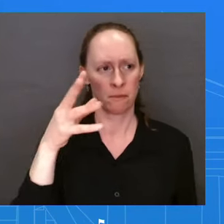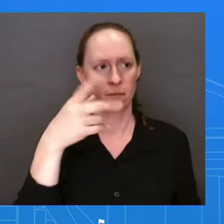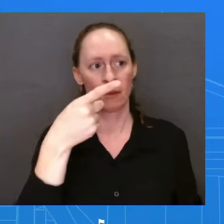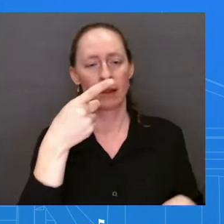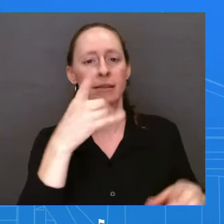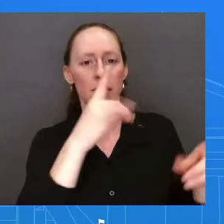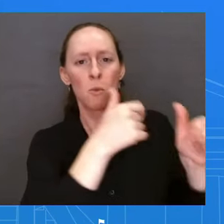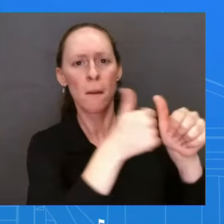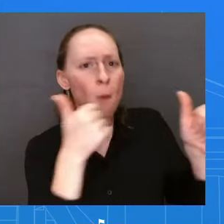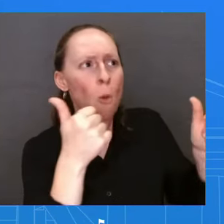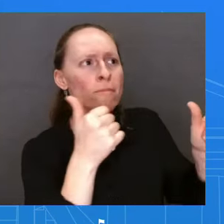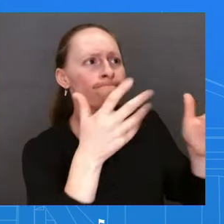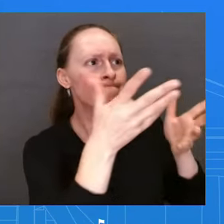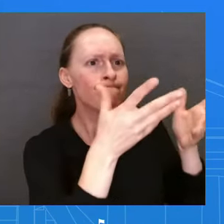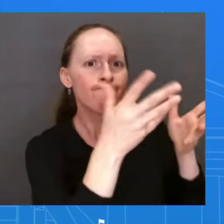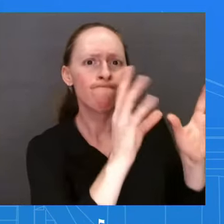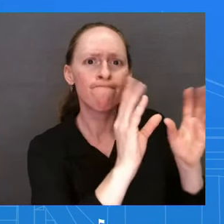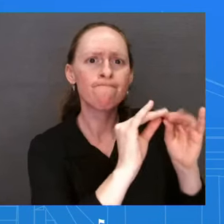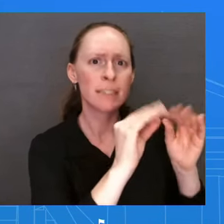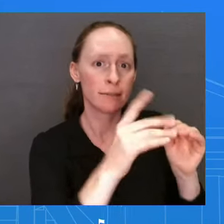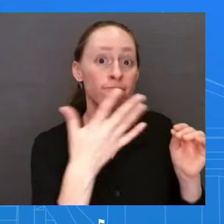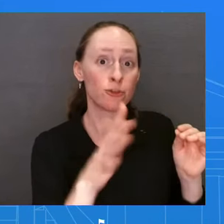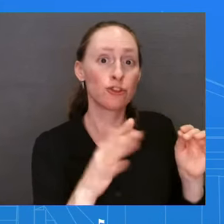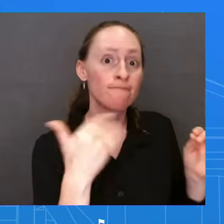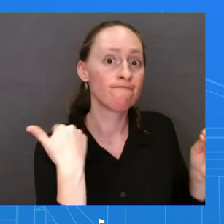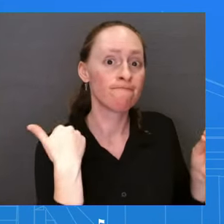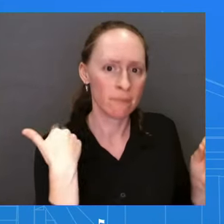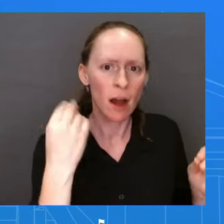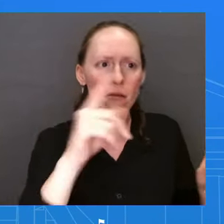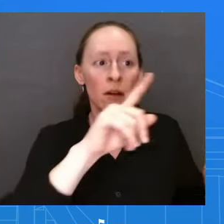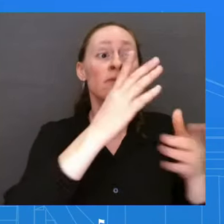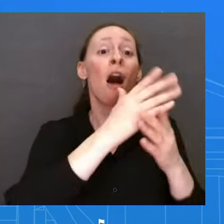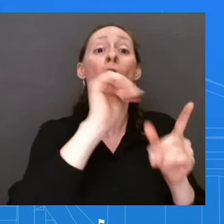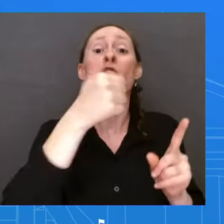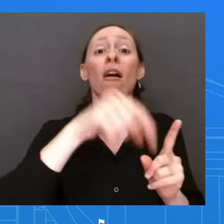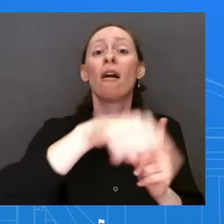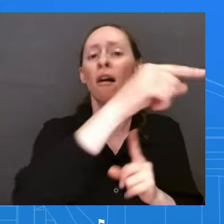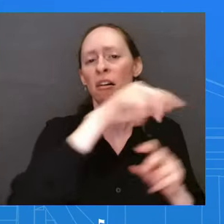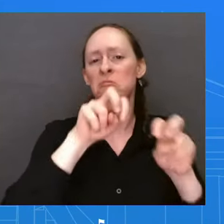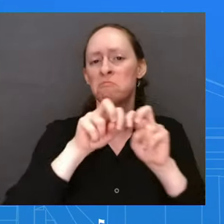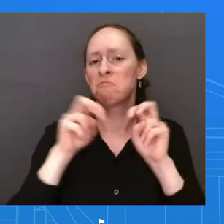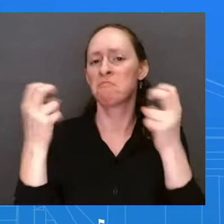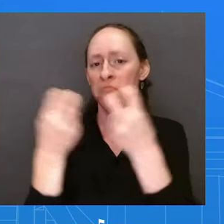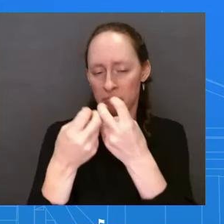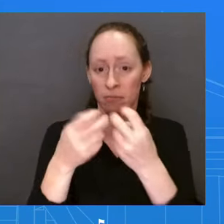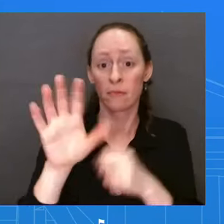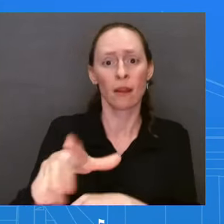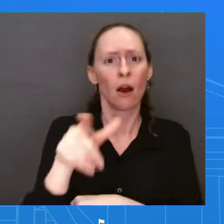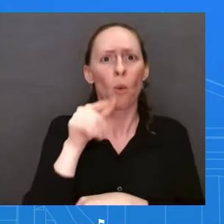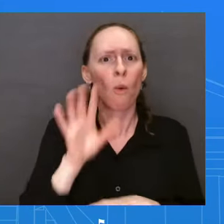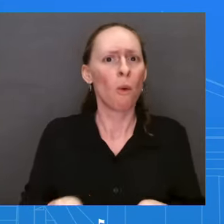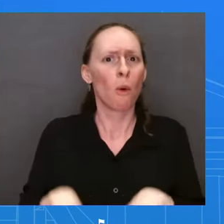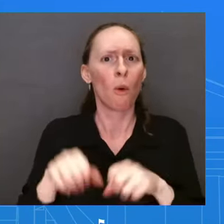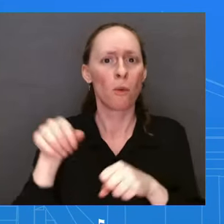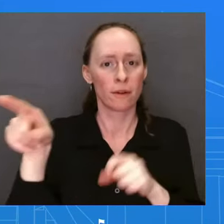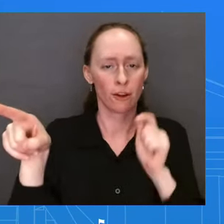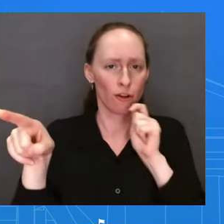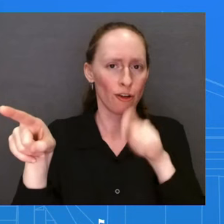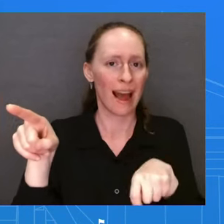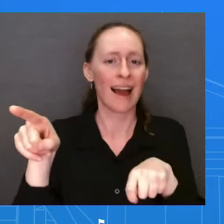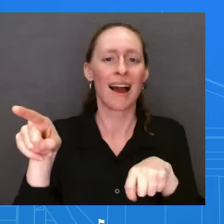in that meeting in person. Again, it was convened by Ukraine. They had a positive and productive discussion about,